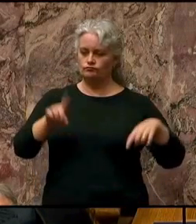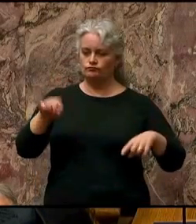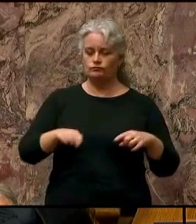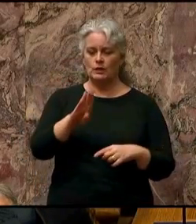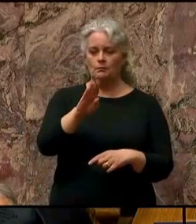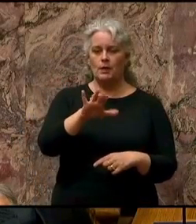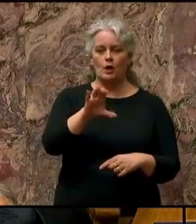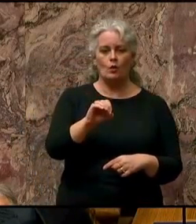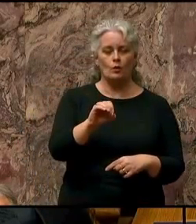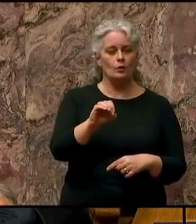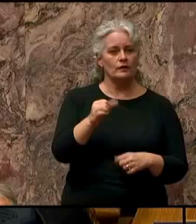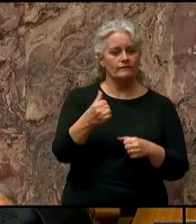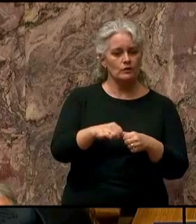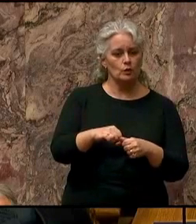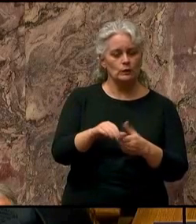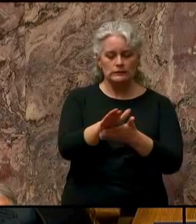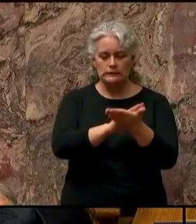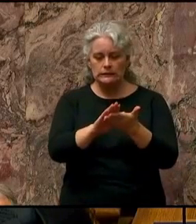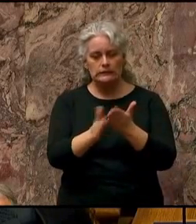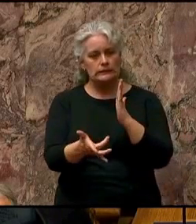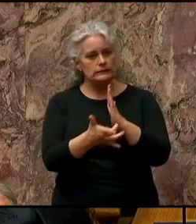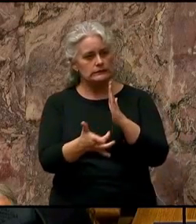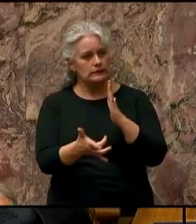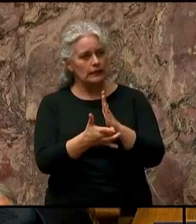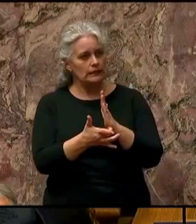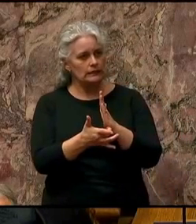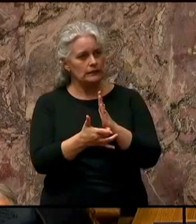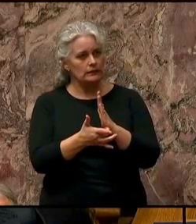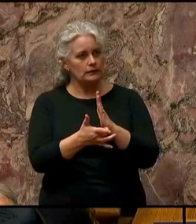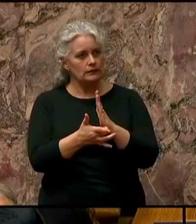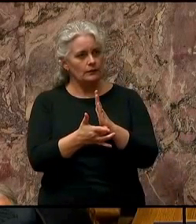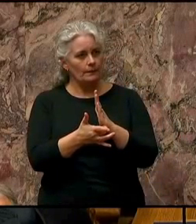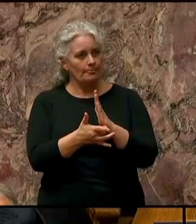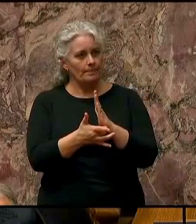biofields, clean tech entrepreneurship,